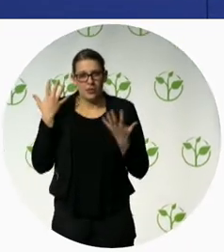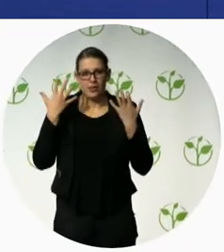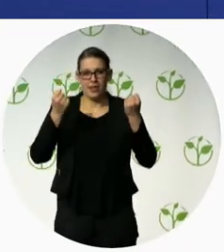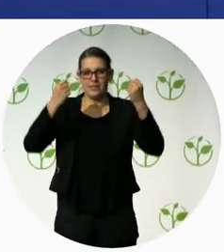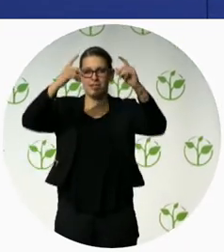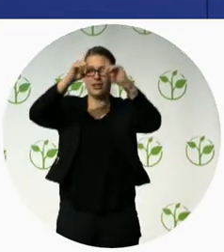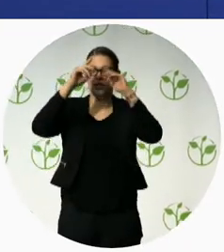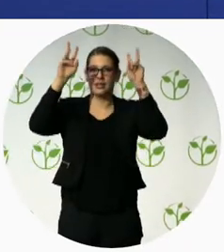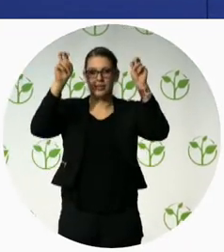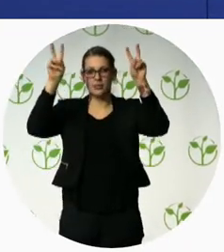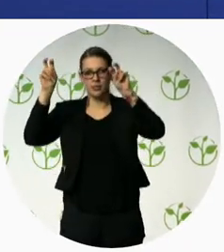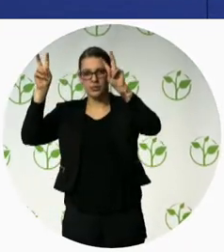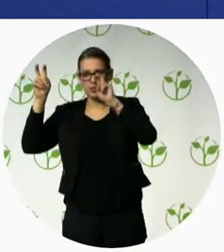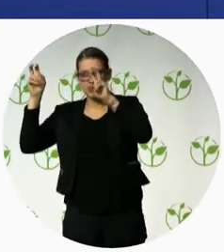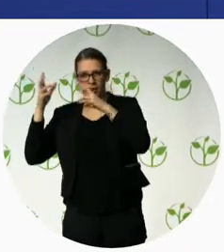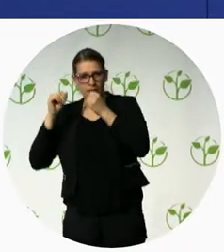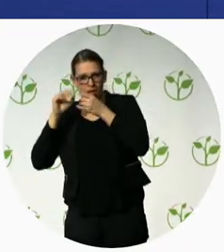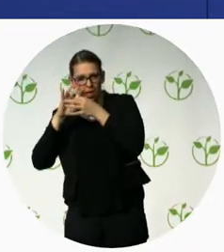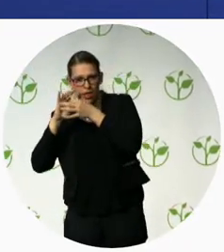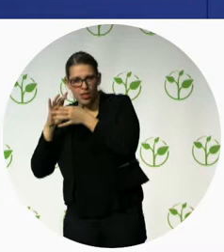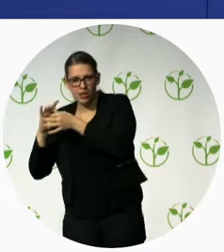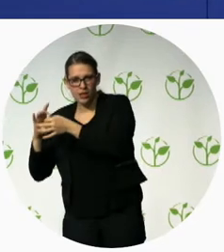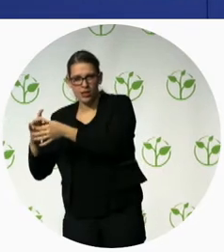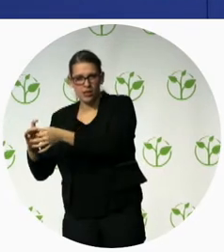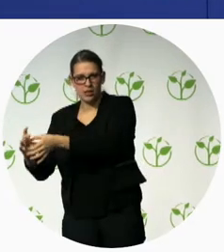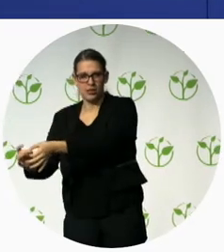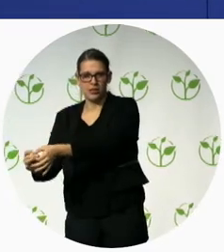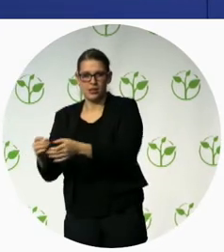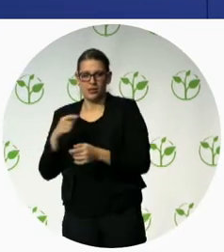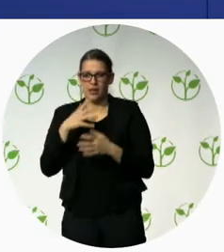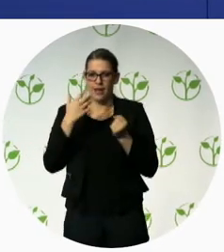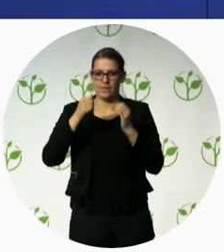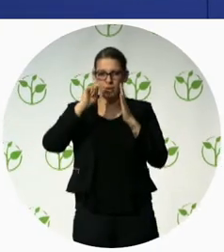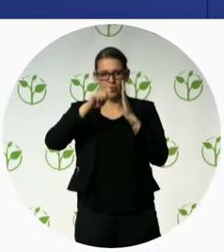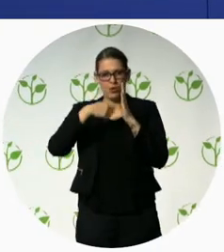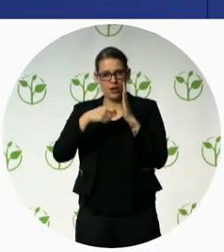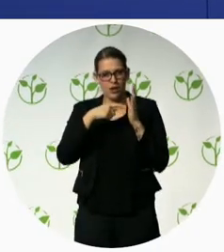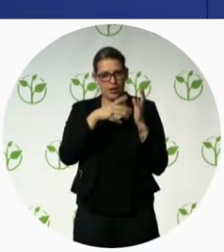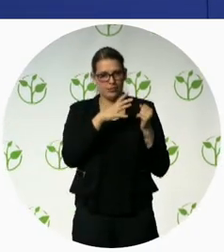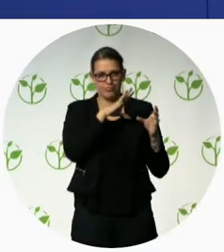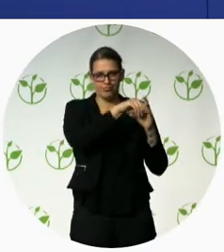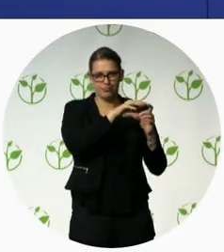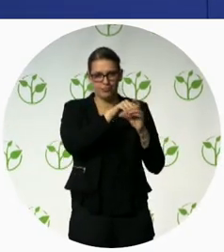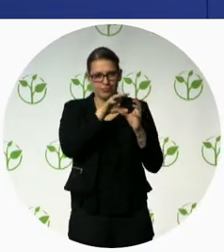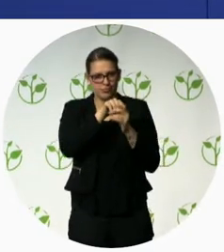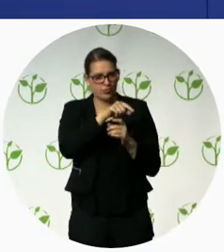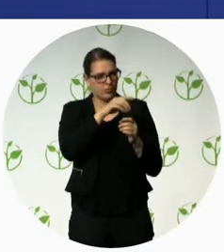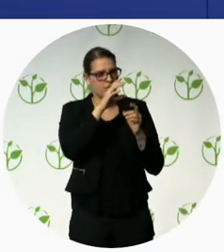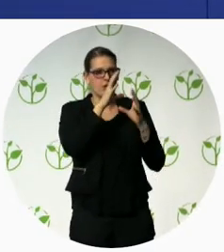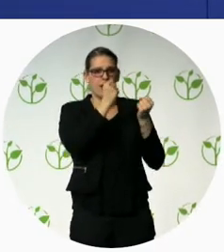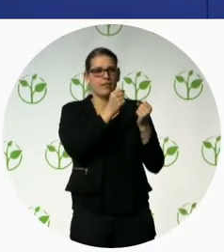the various activities that you're engaged in you're all really looking at people in their context to find culturally appropriate